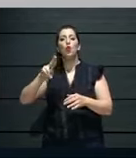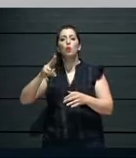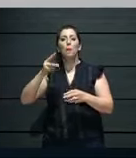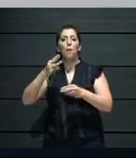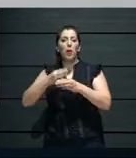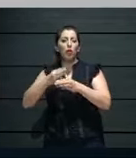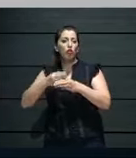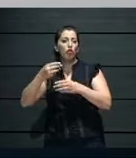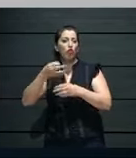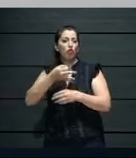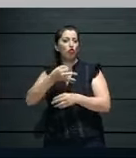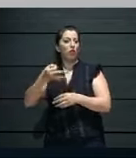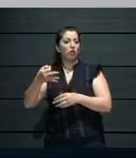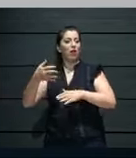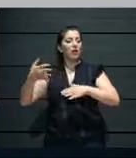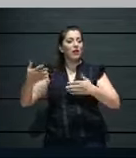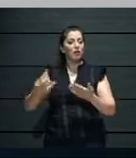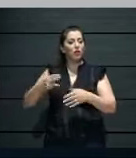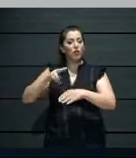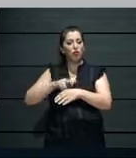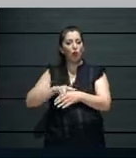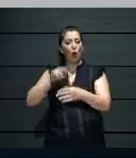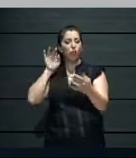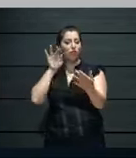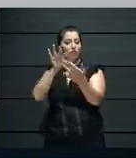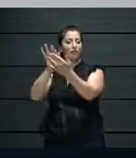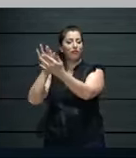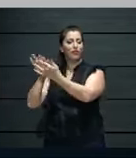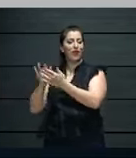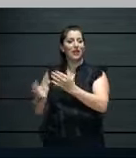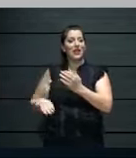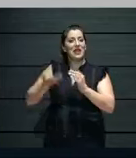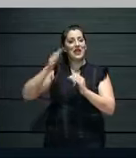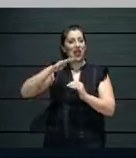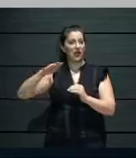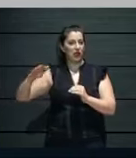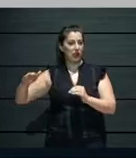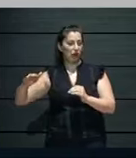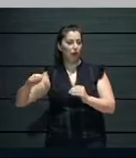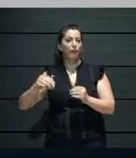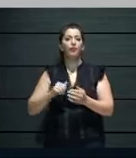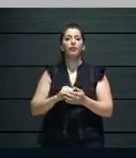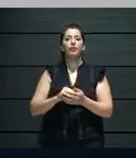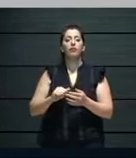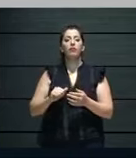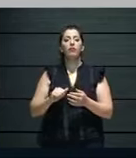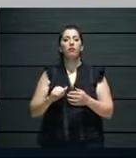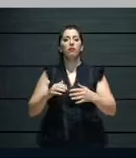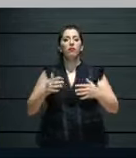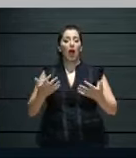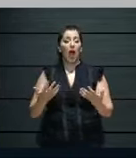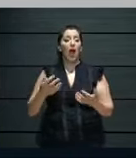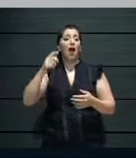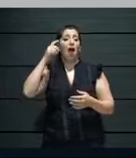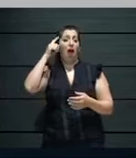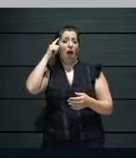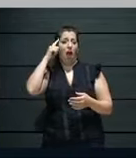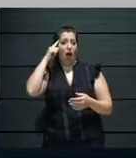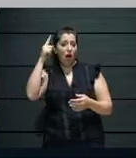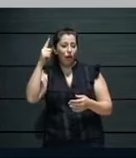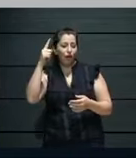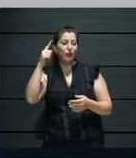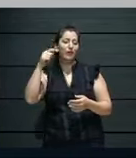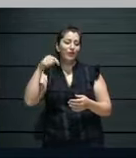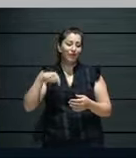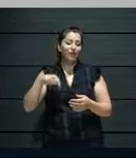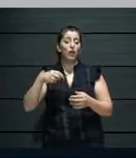audiences, not just online, but also in other ways, because we know that the, that this environment, the COVID environment will be with us